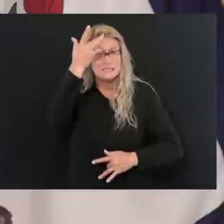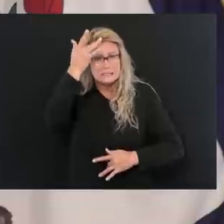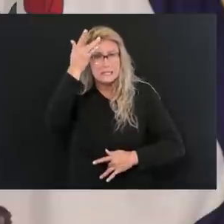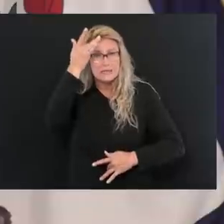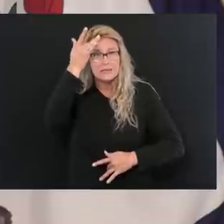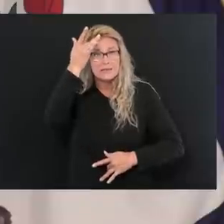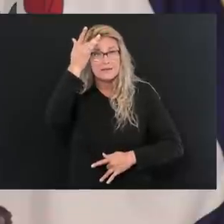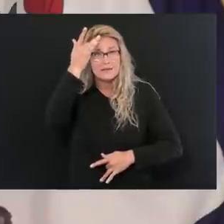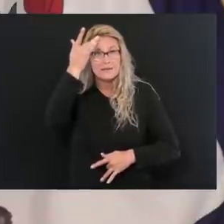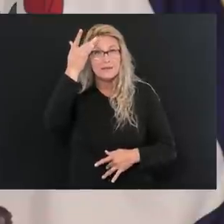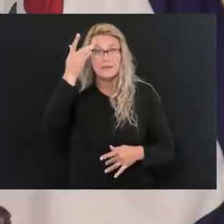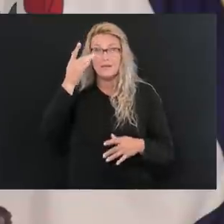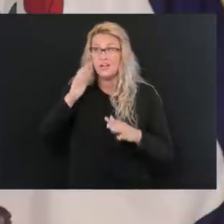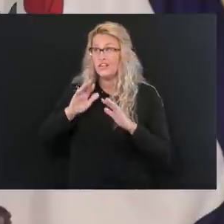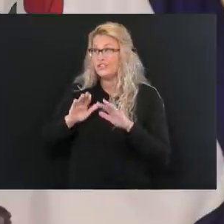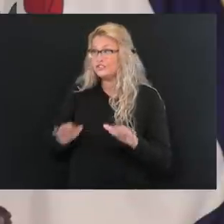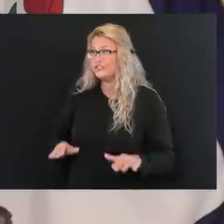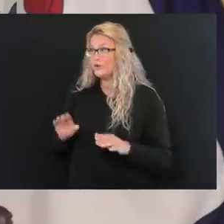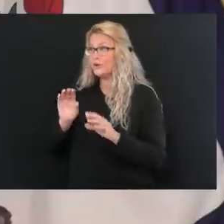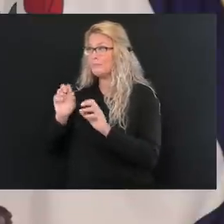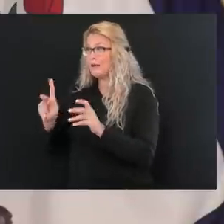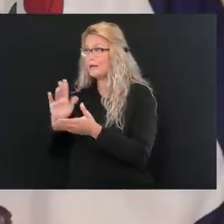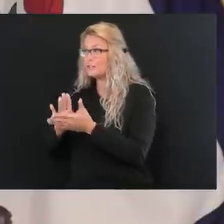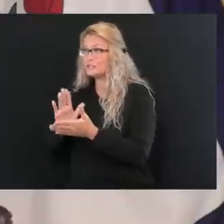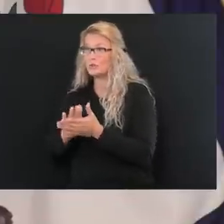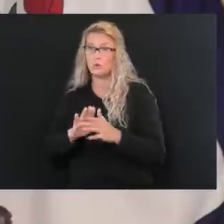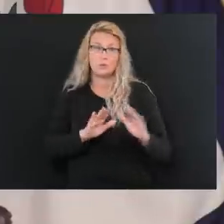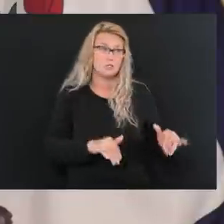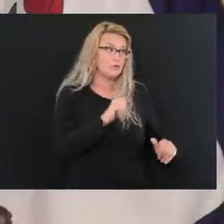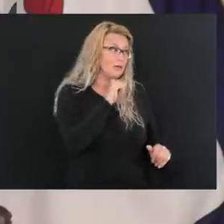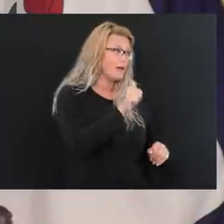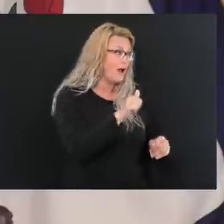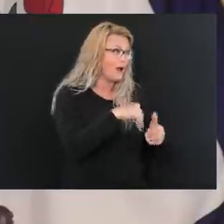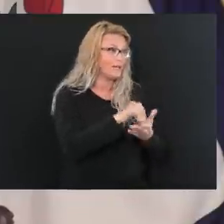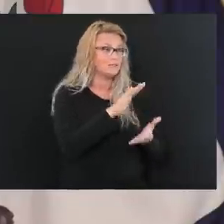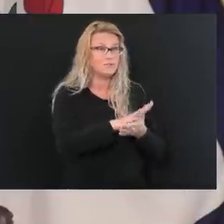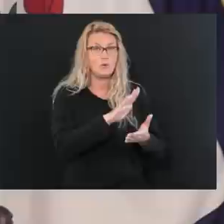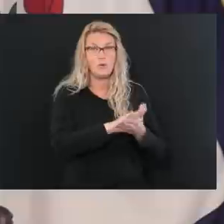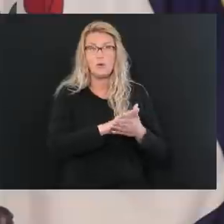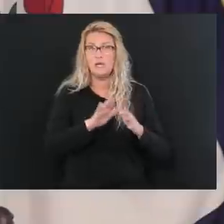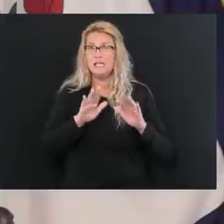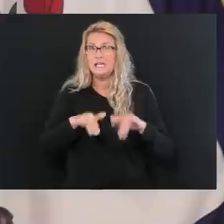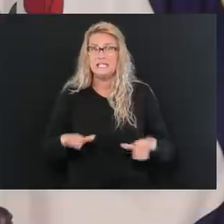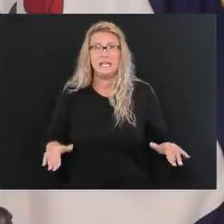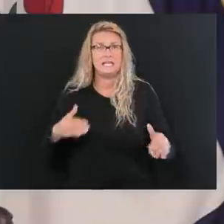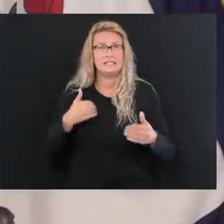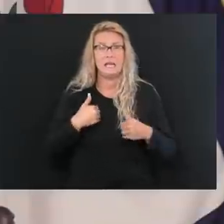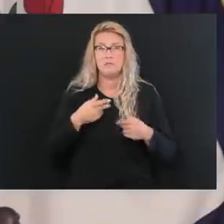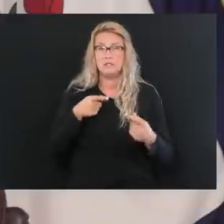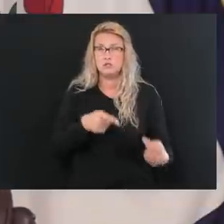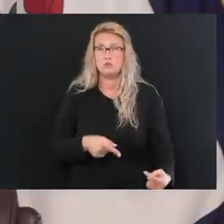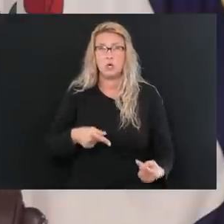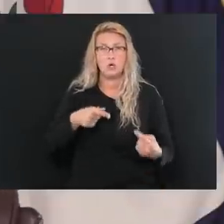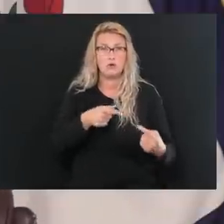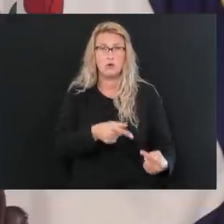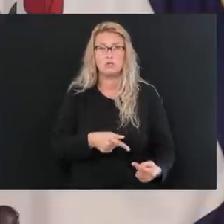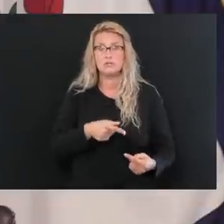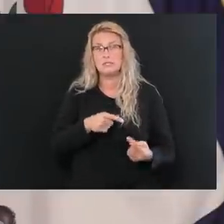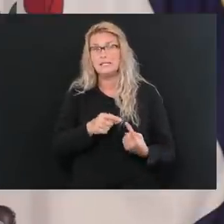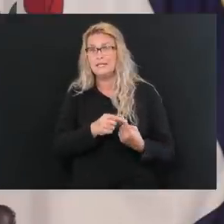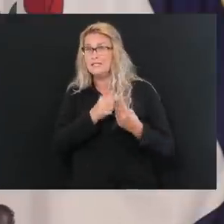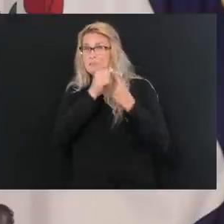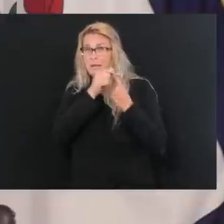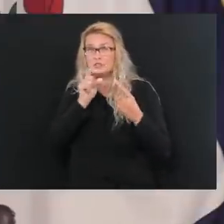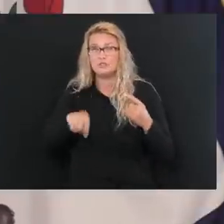kids ought to be in school or not be in school and kids really having all kinds of struggles, whether it be special